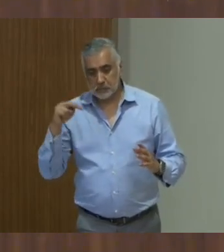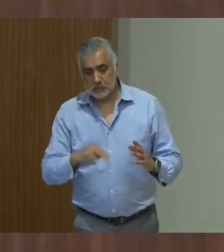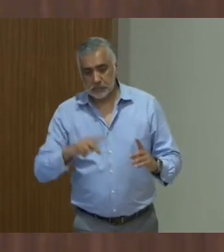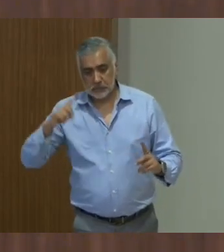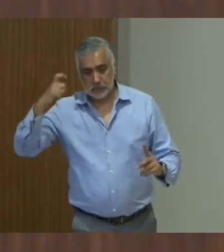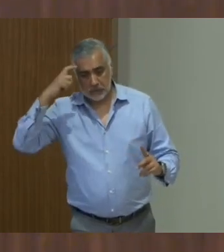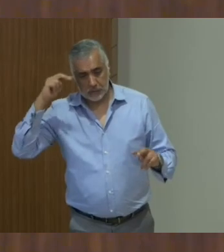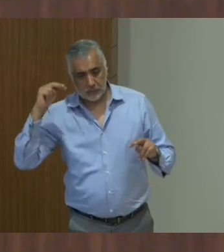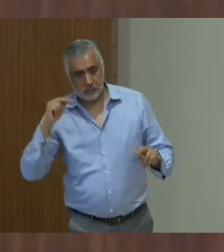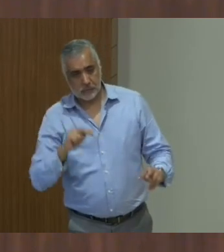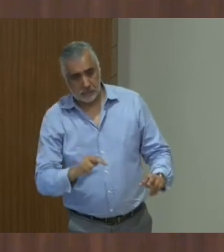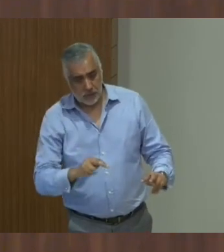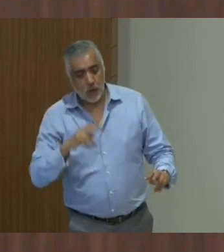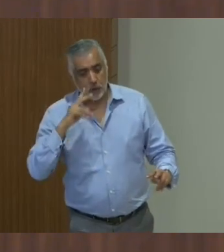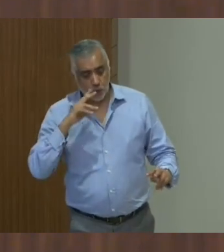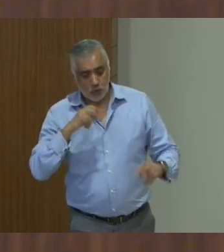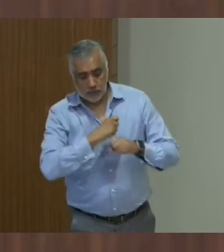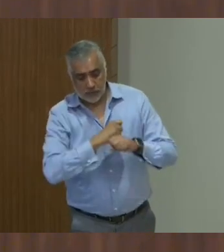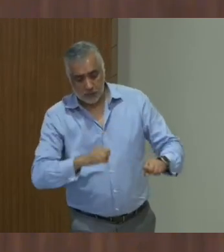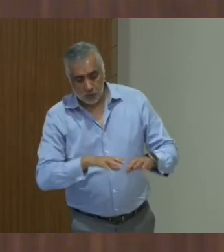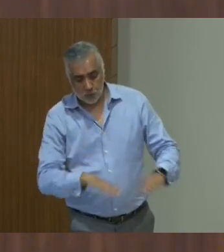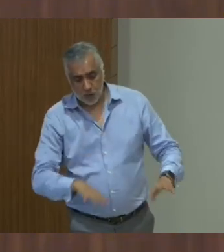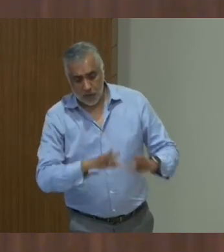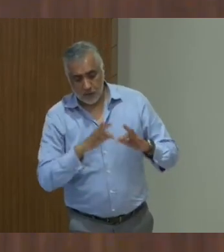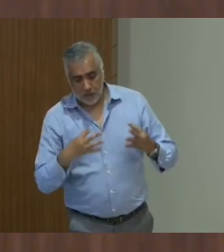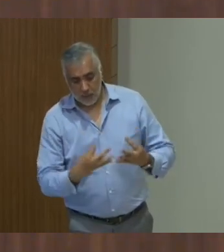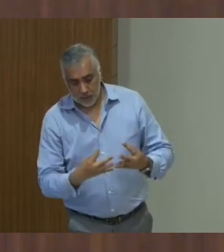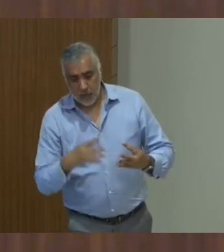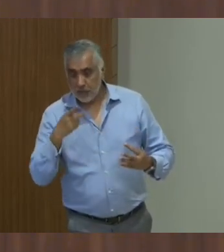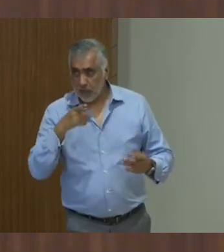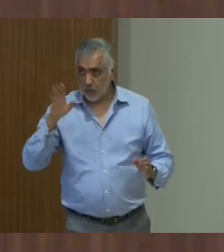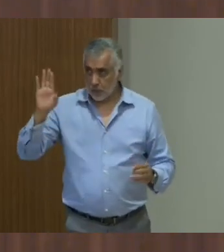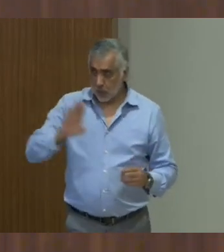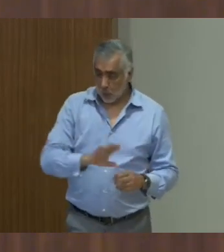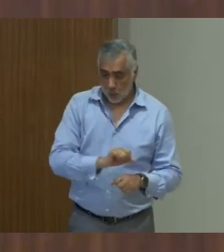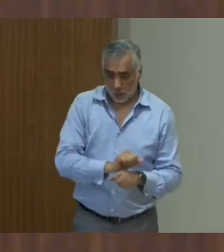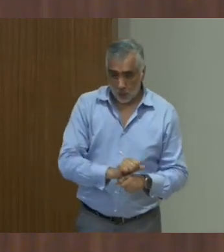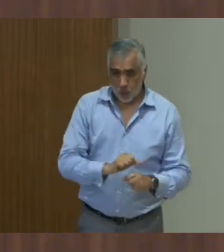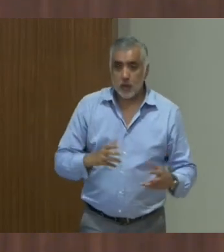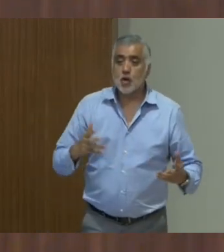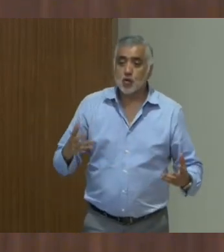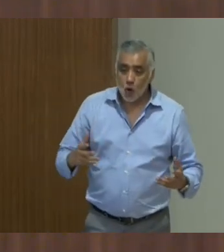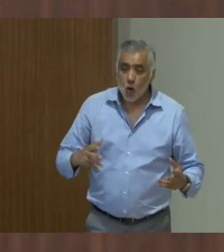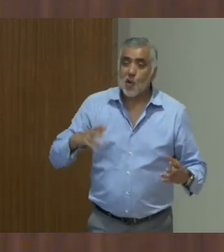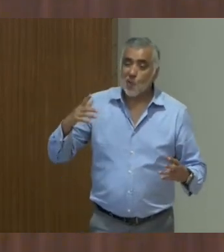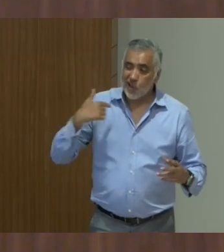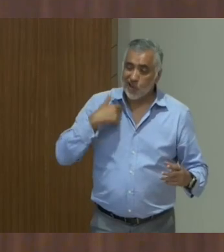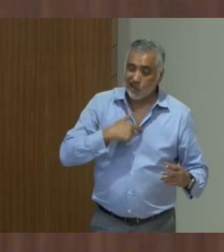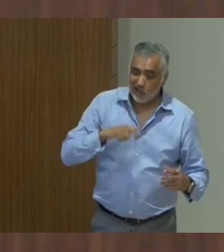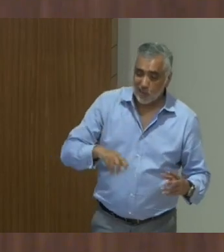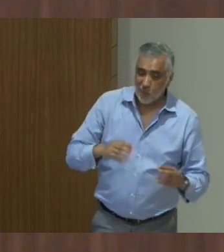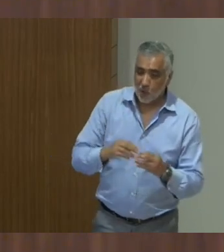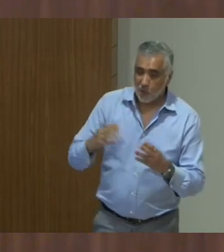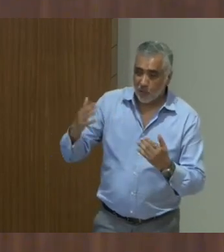-regulation for the benefit of the children and the families that they were working in. So the reactions were diverse. There was